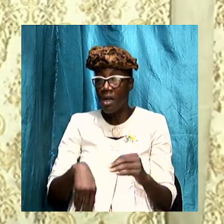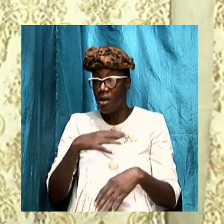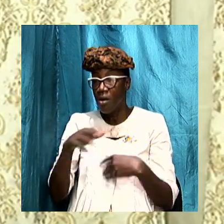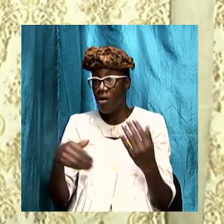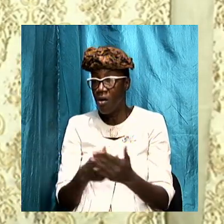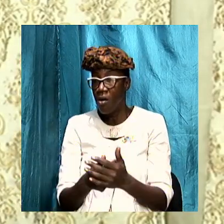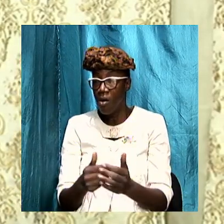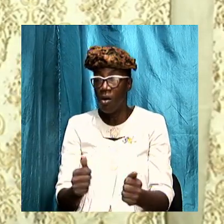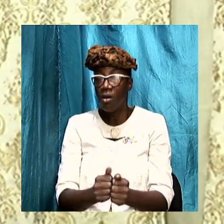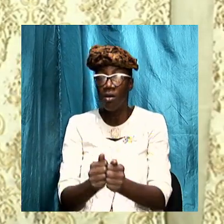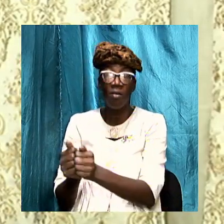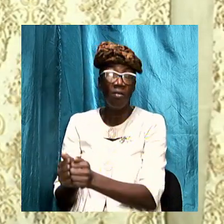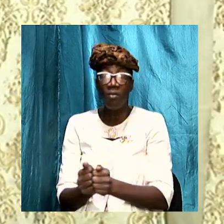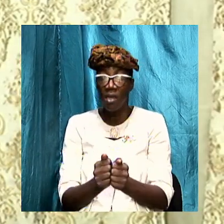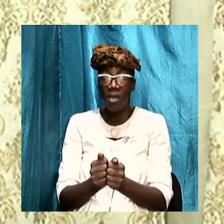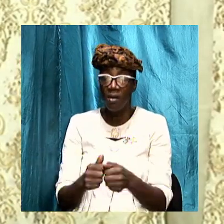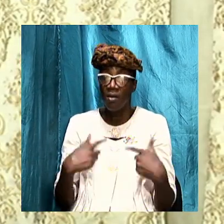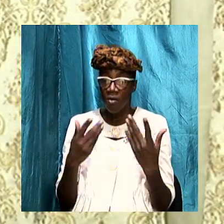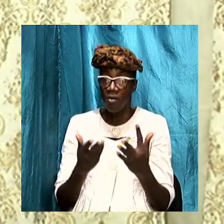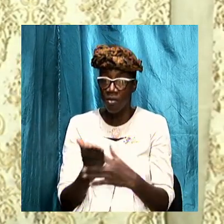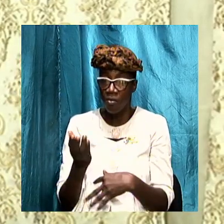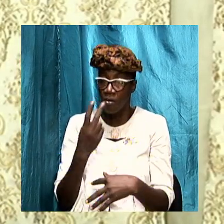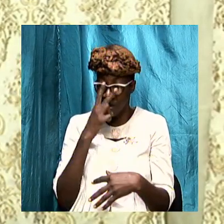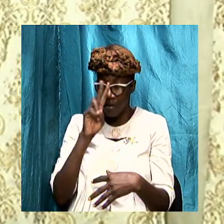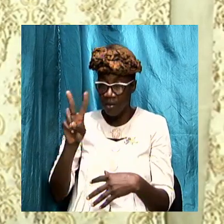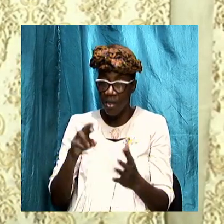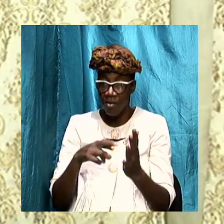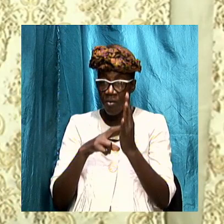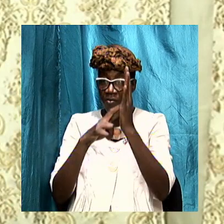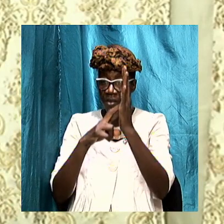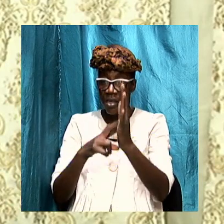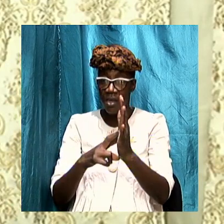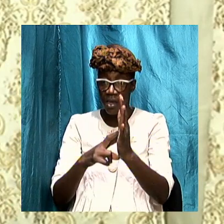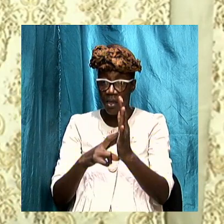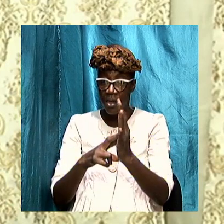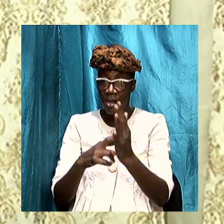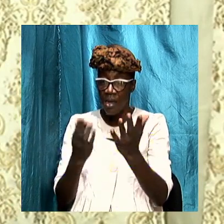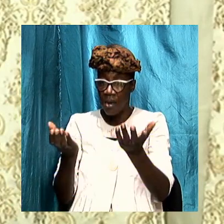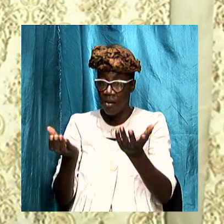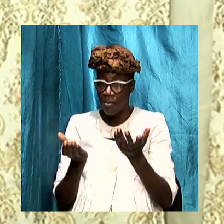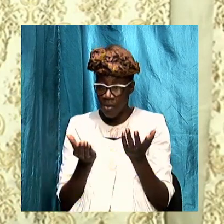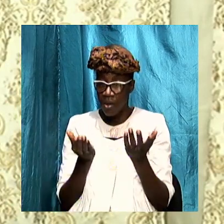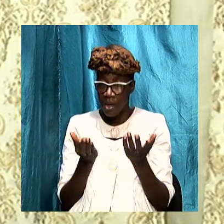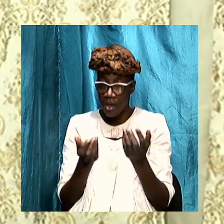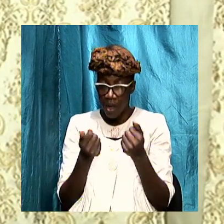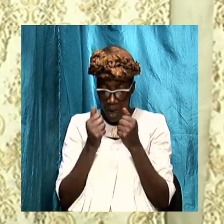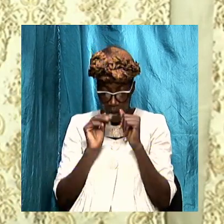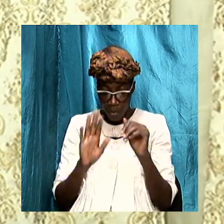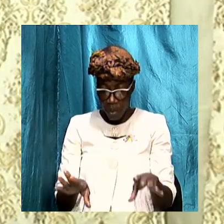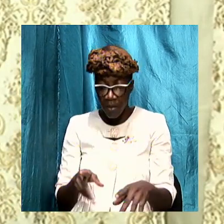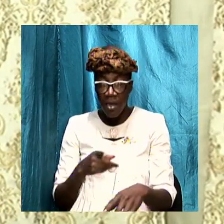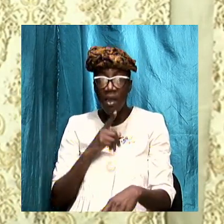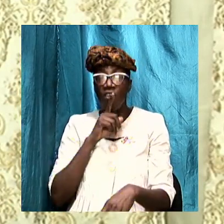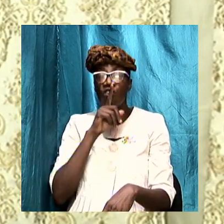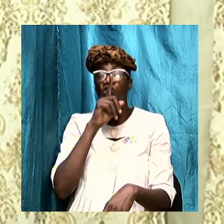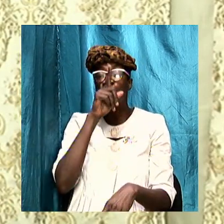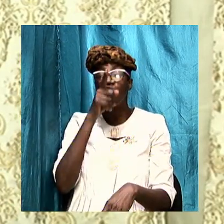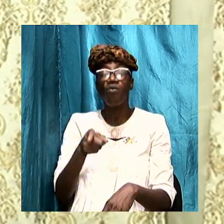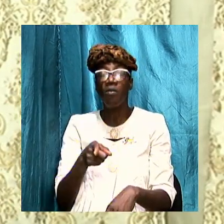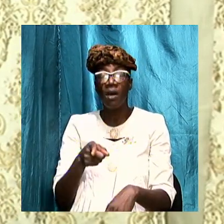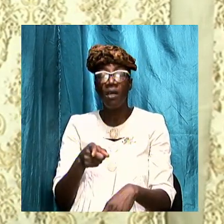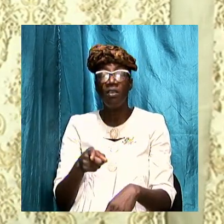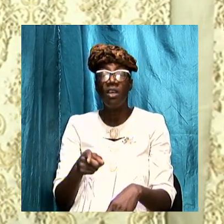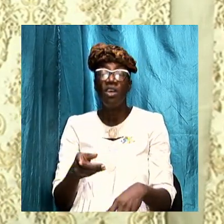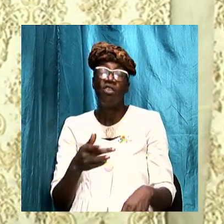and as we go through the book we will see it revealed and it will bring blessed assurance to the